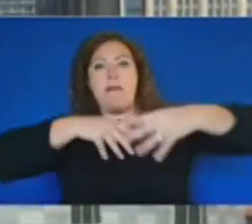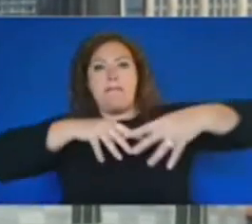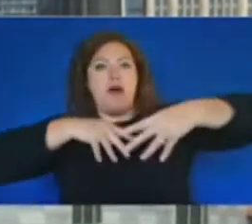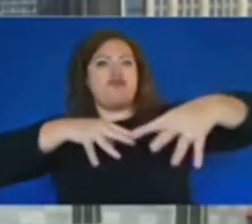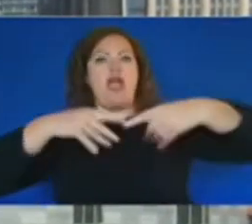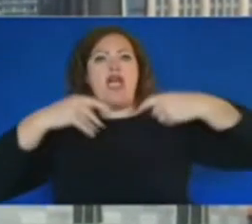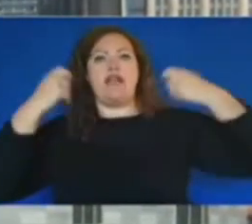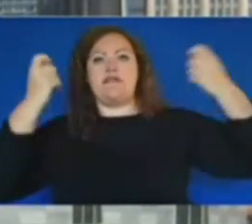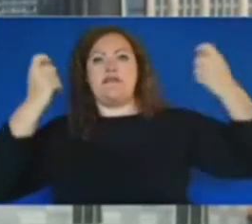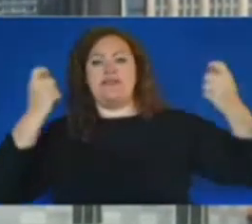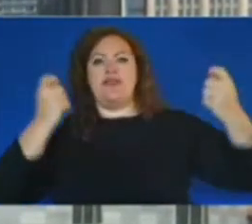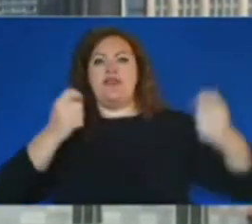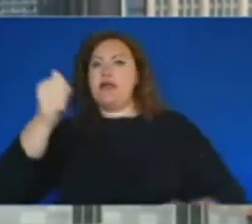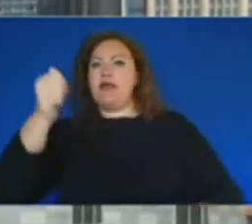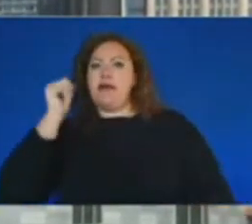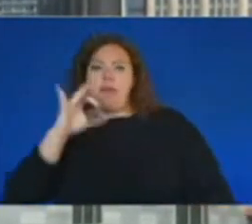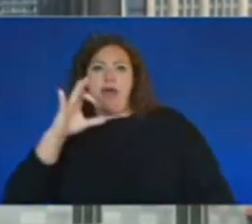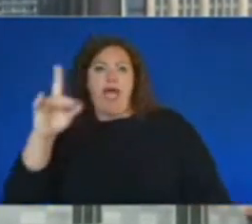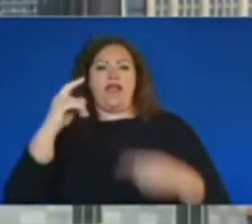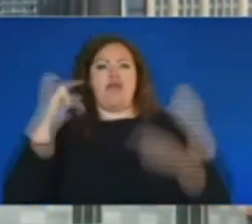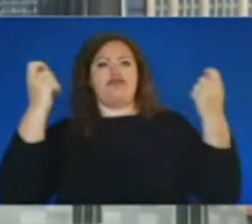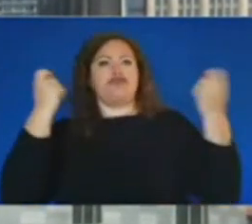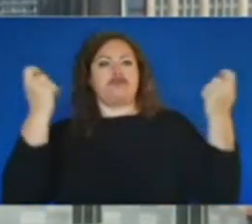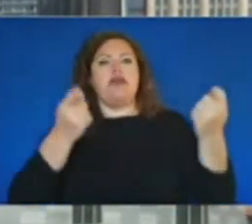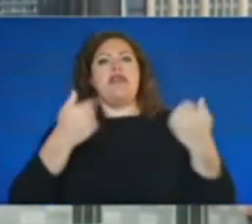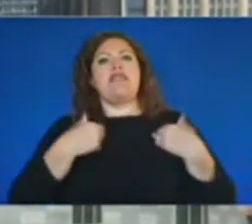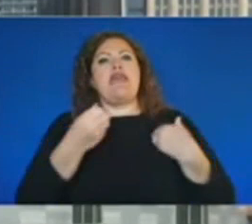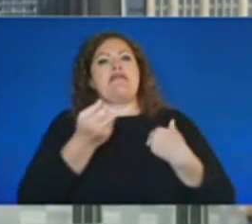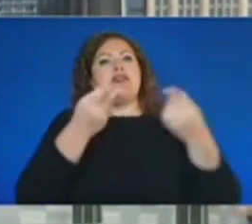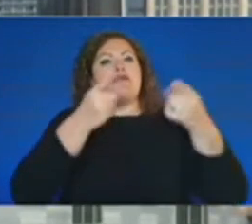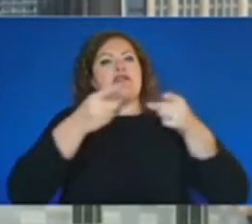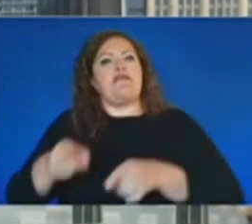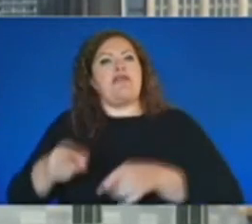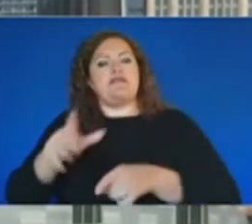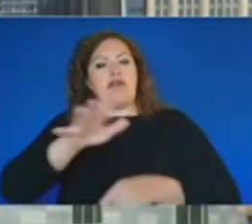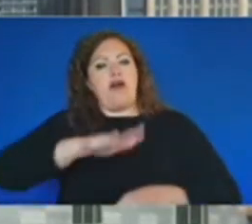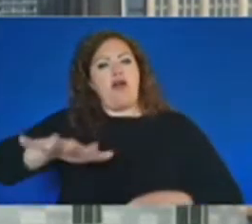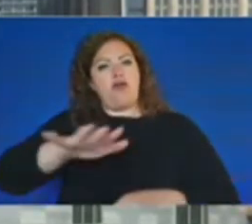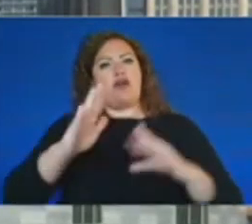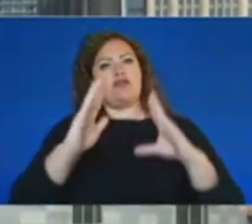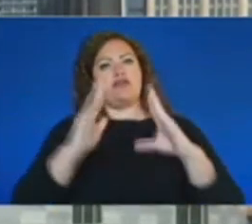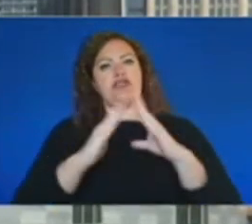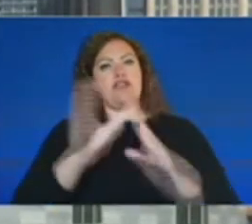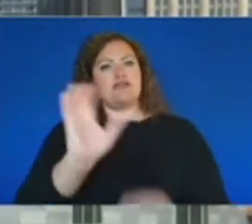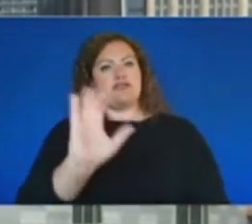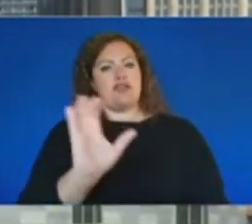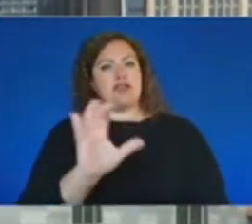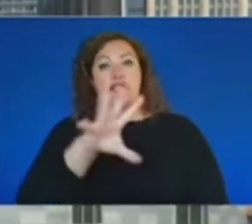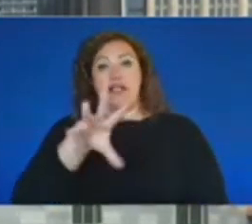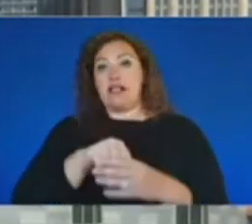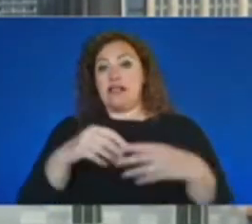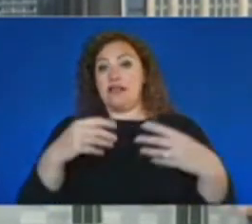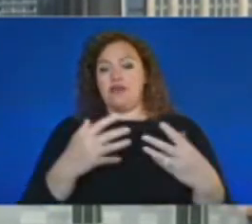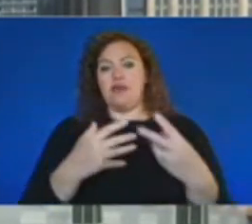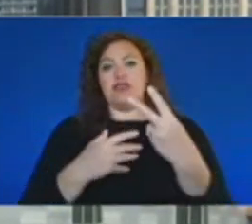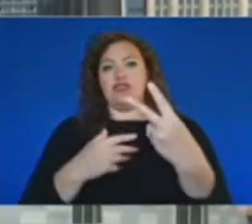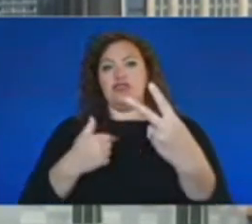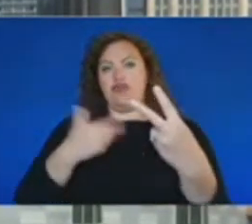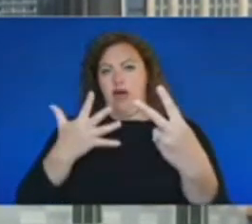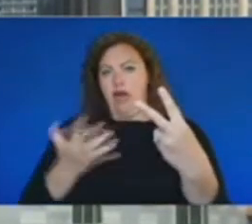celebrations, and there are several events taking place around the city of Charlotte to include two that I want to highlight.